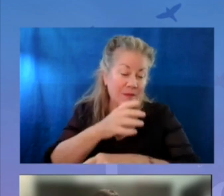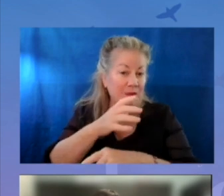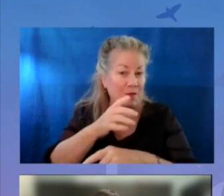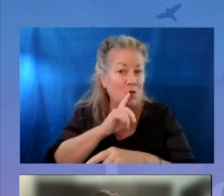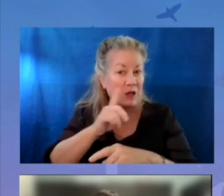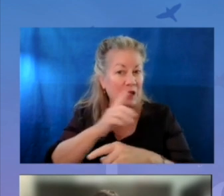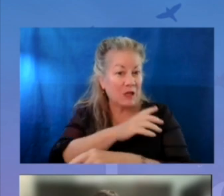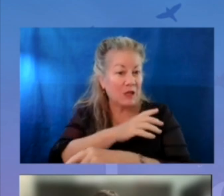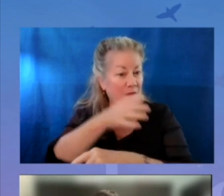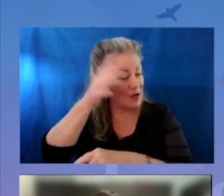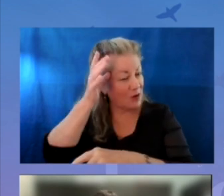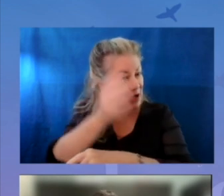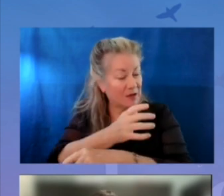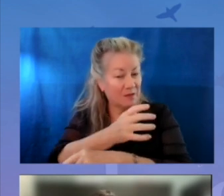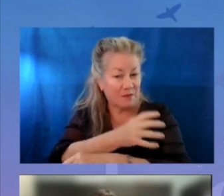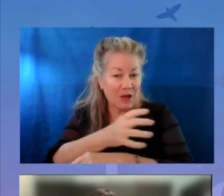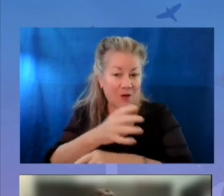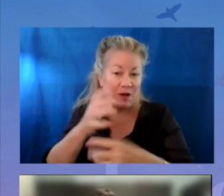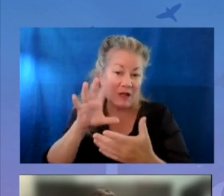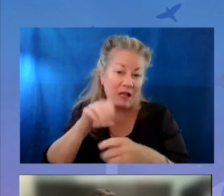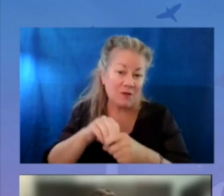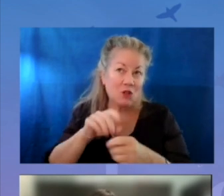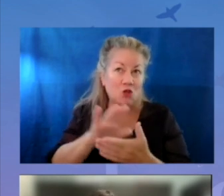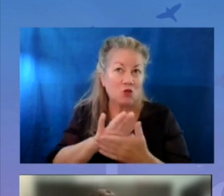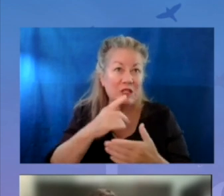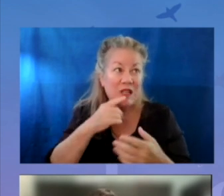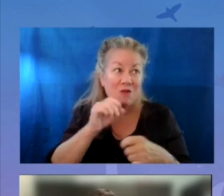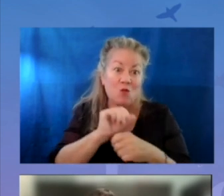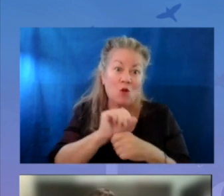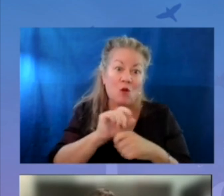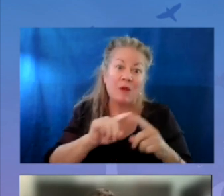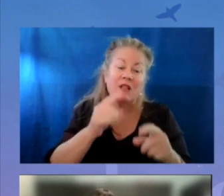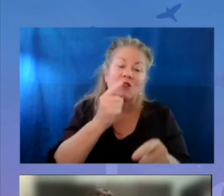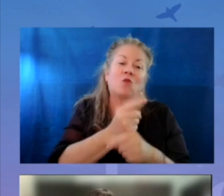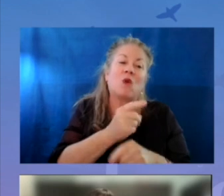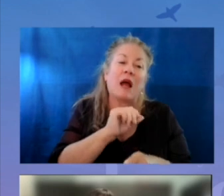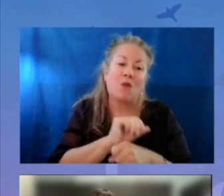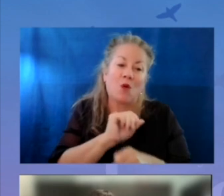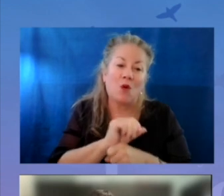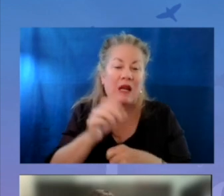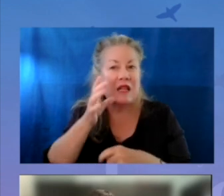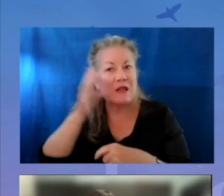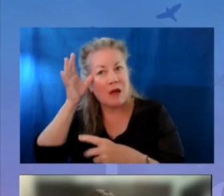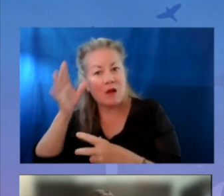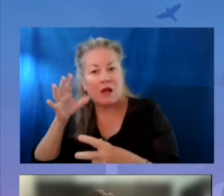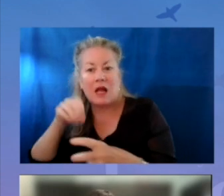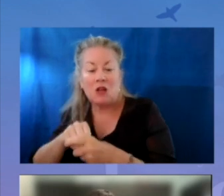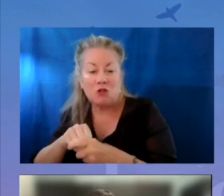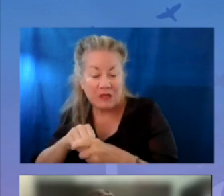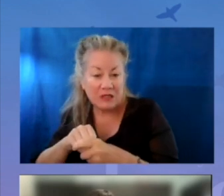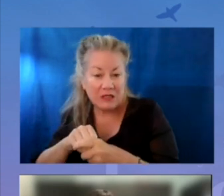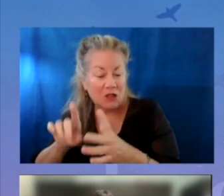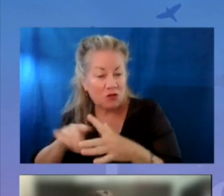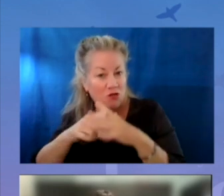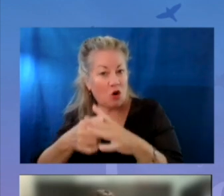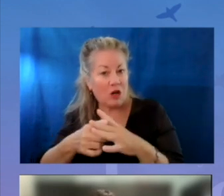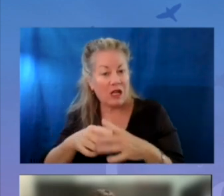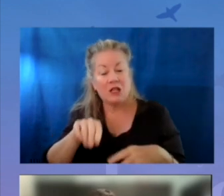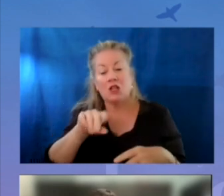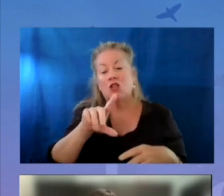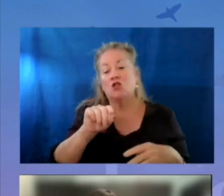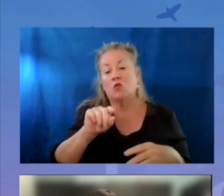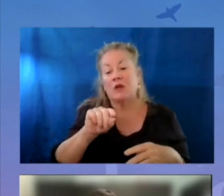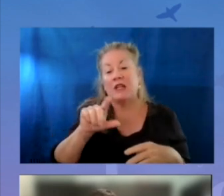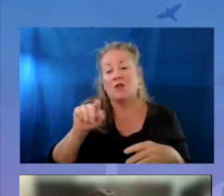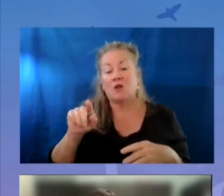engagement. We've had schools say, you know, this was work, but it's the right work. And the parent engagement that got started in the